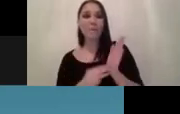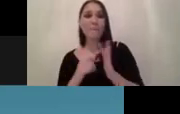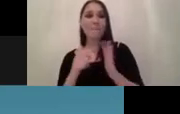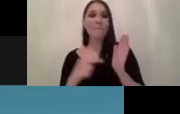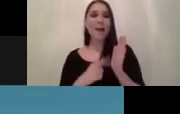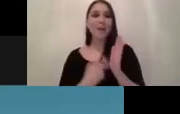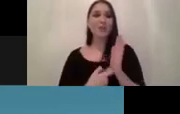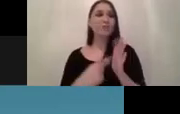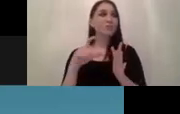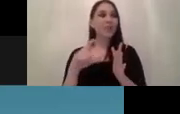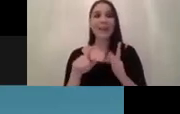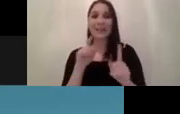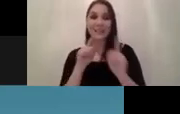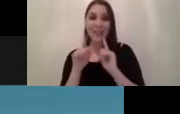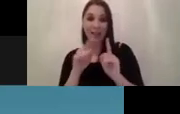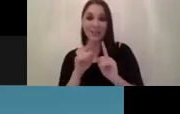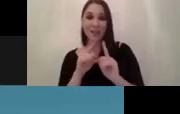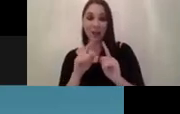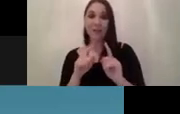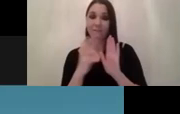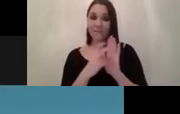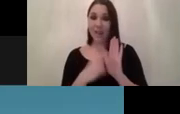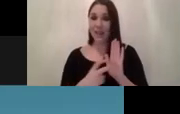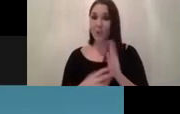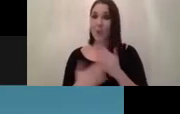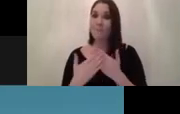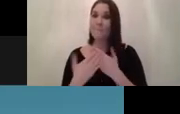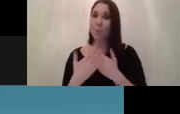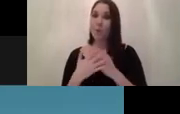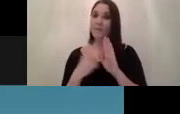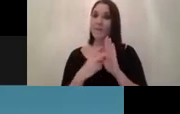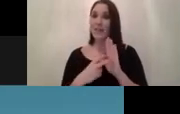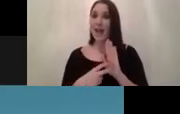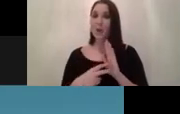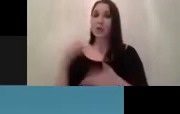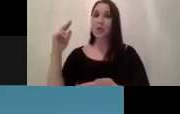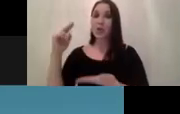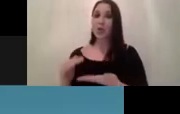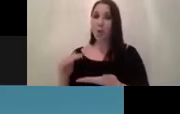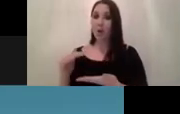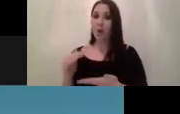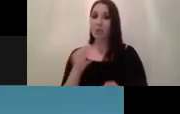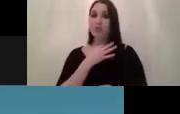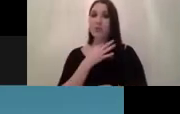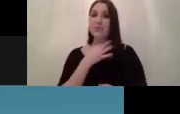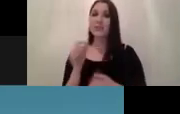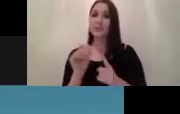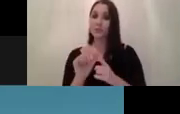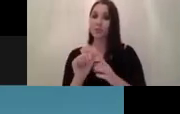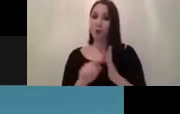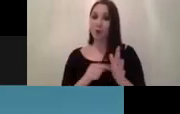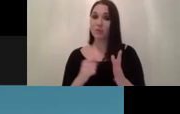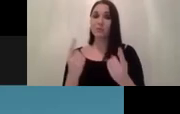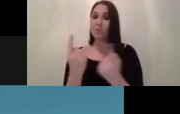uncertainties but the more topics you can fill out the lower the risk becomes of your project right if you can have detailed